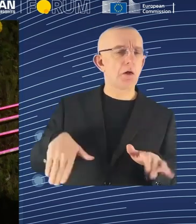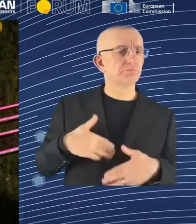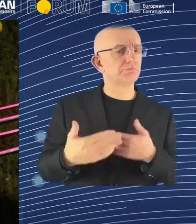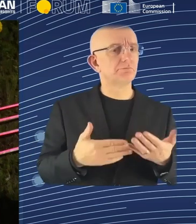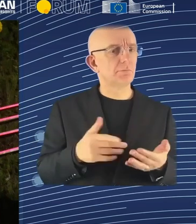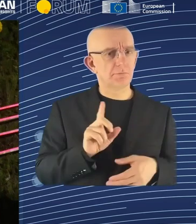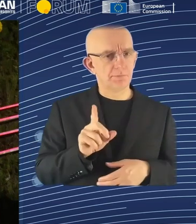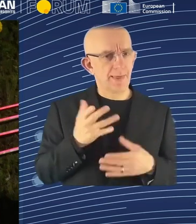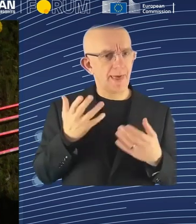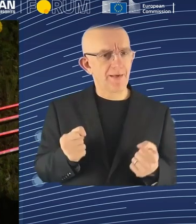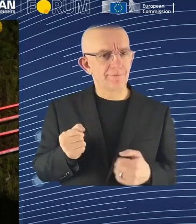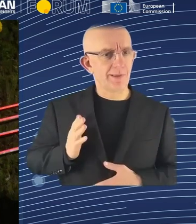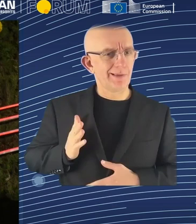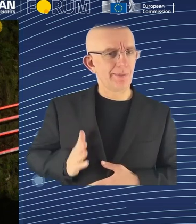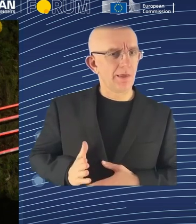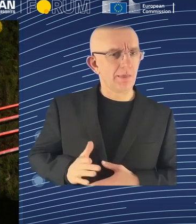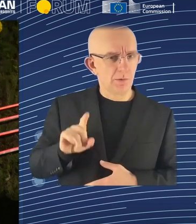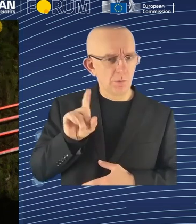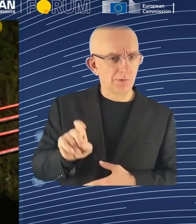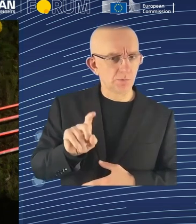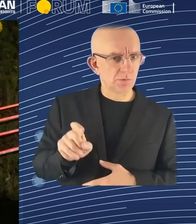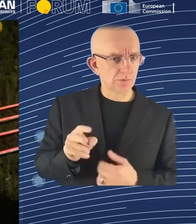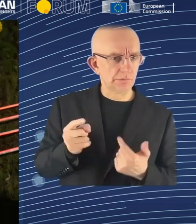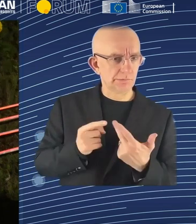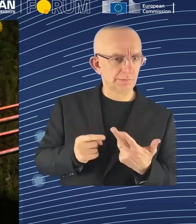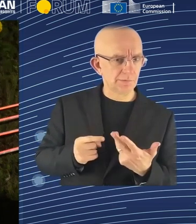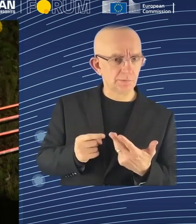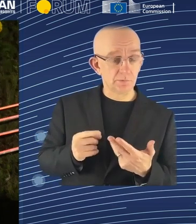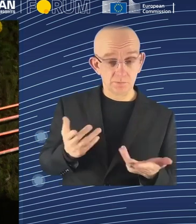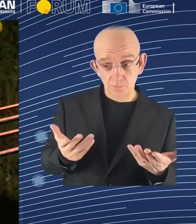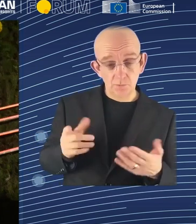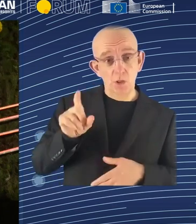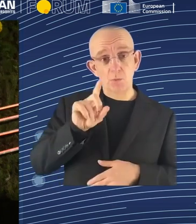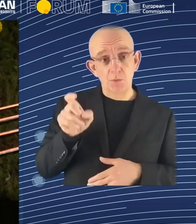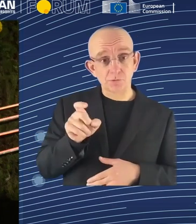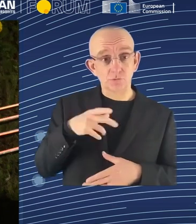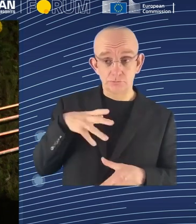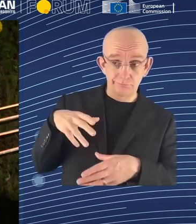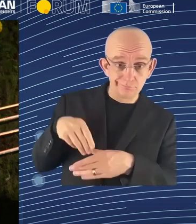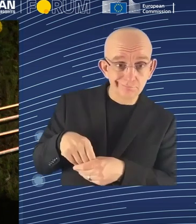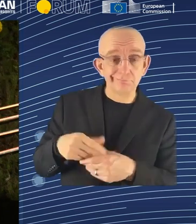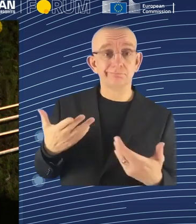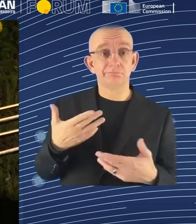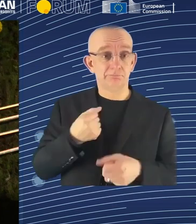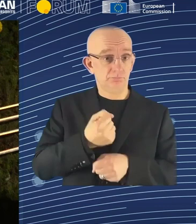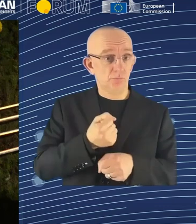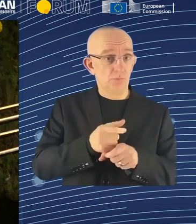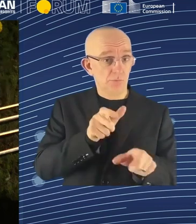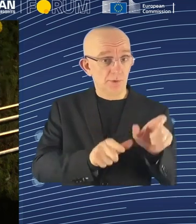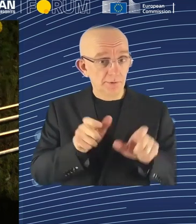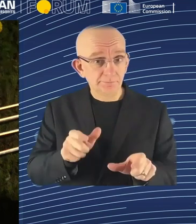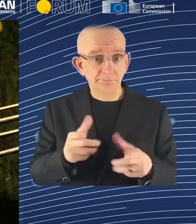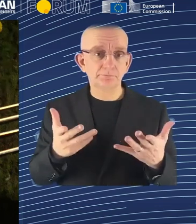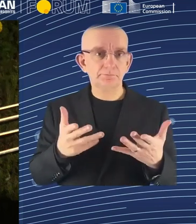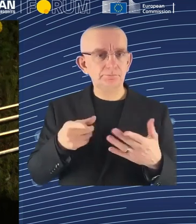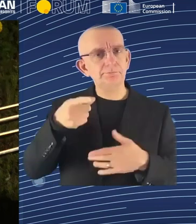workers' councils have to be part of these decisions. And therefore, we initiate this